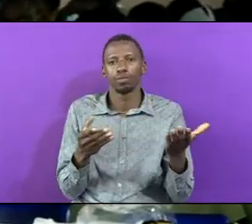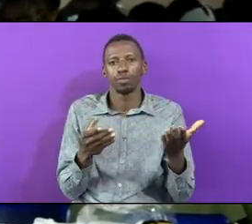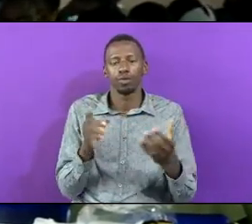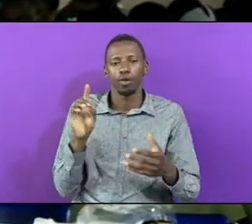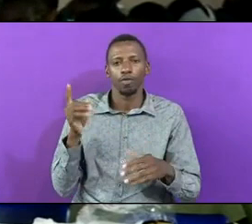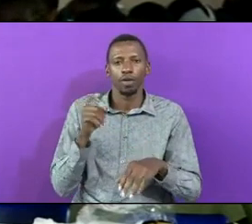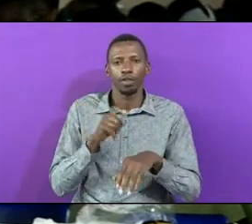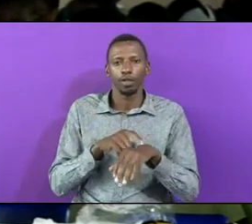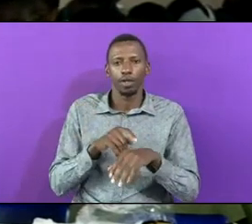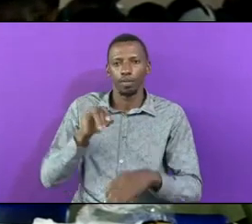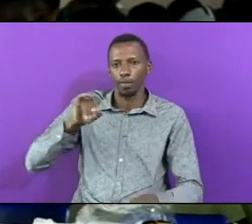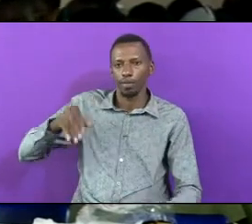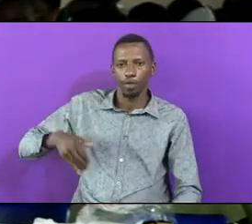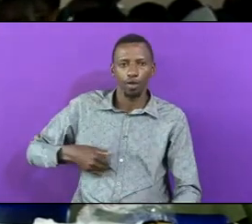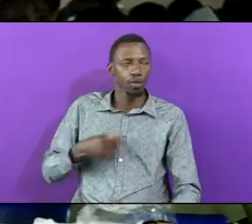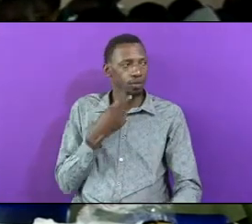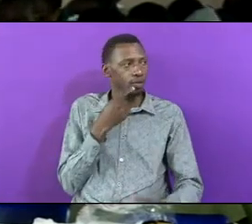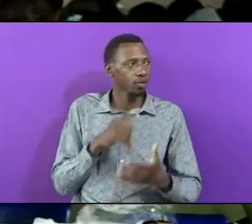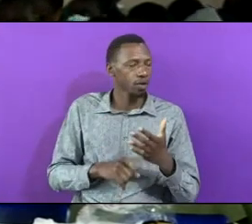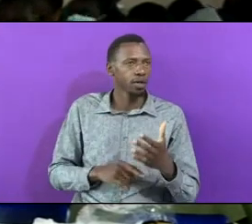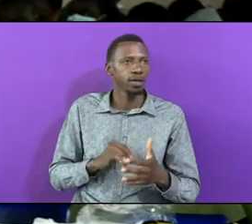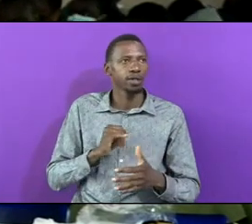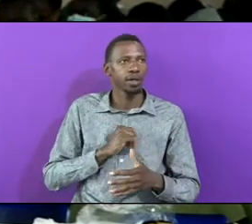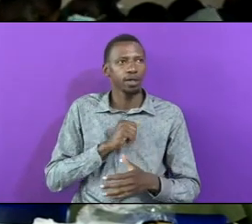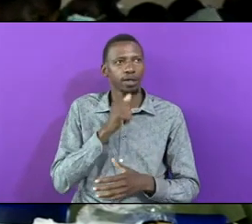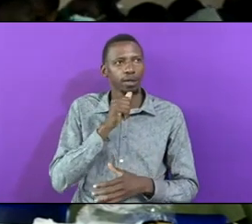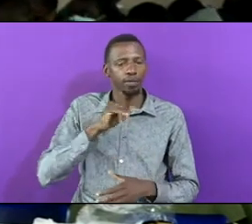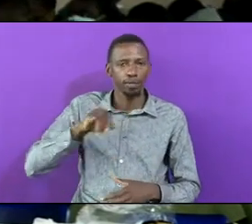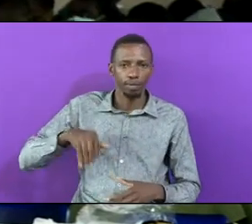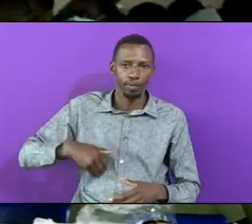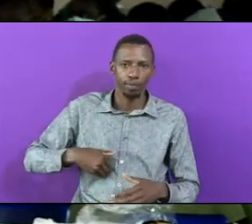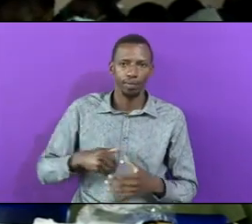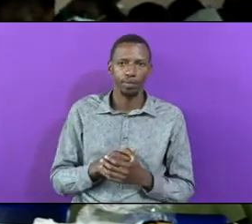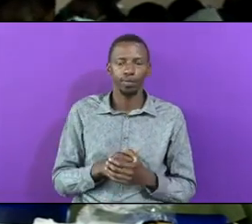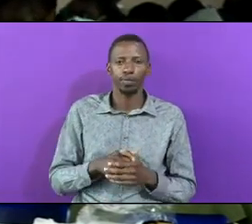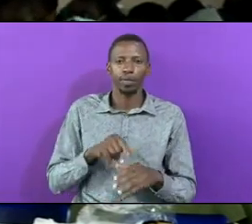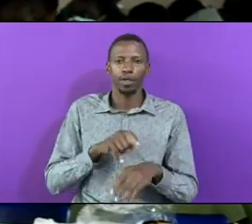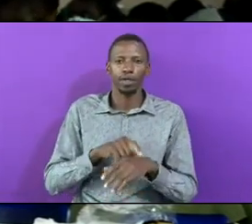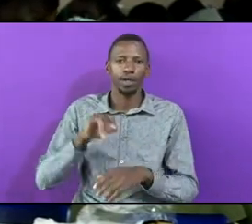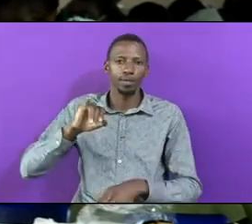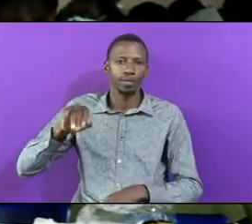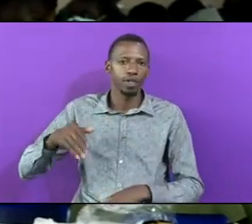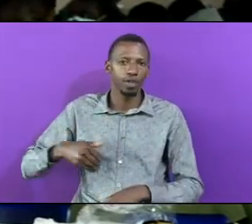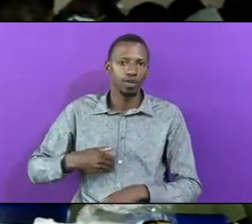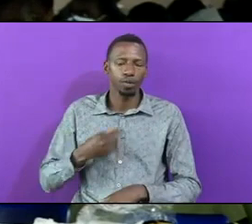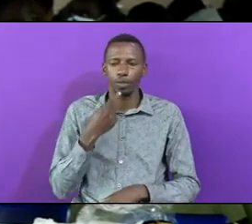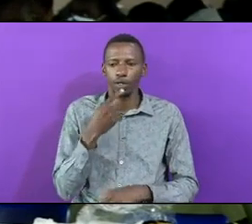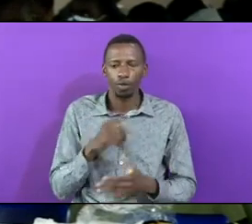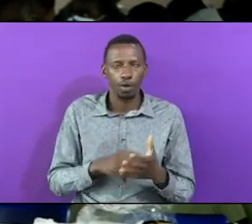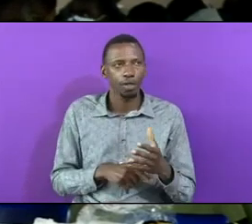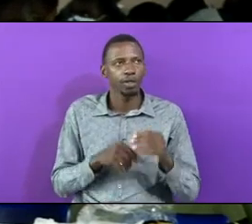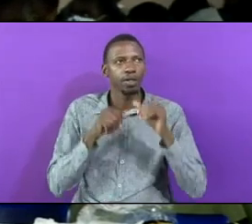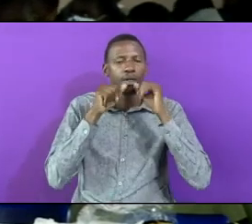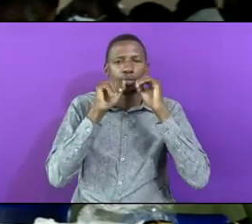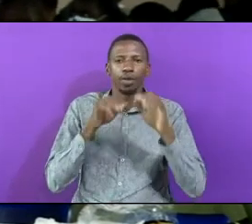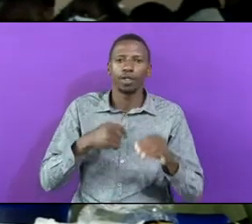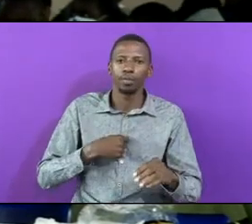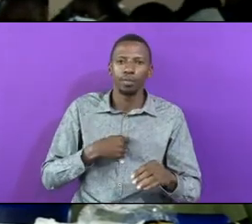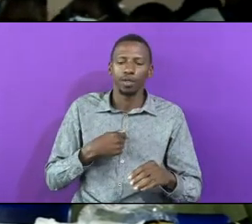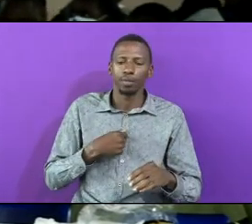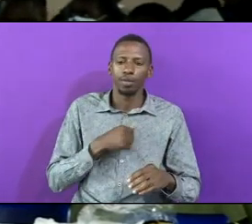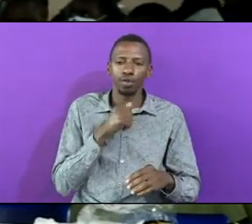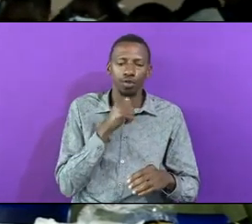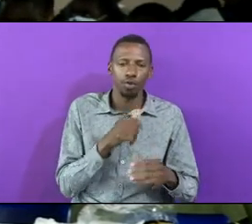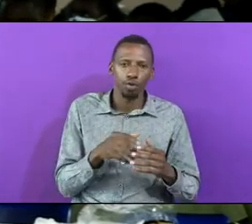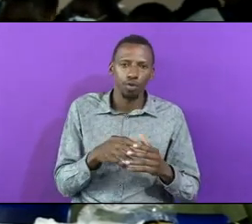Time Jacobo Said I'm Who I'm Jacobo When Jacobo Was Saying Bless Me I'm Not Leaving You Unless You Do What